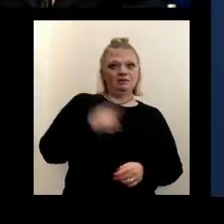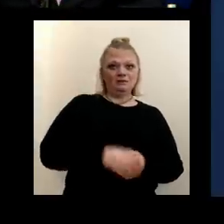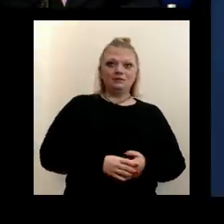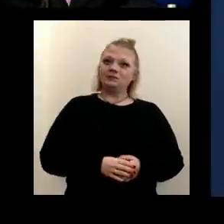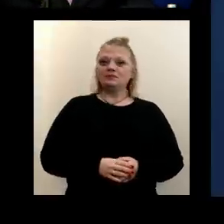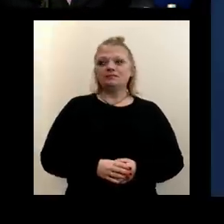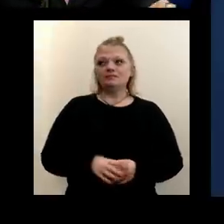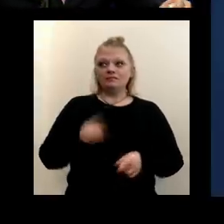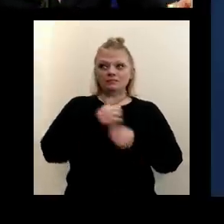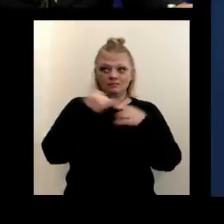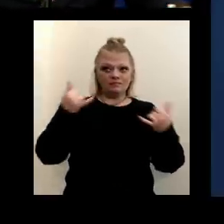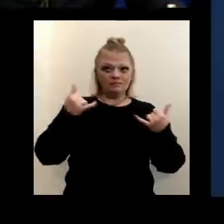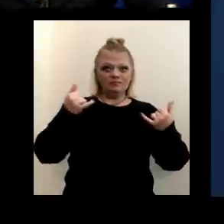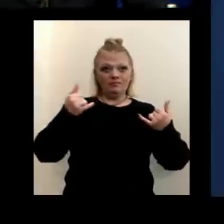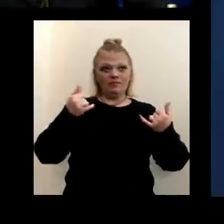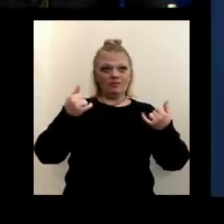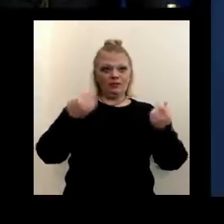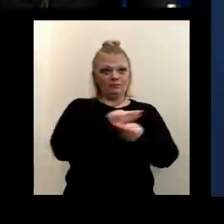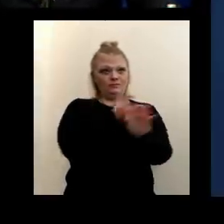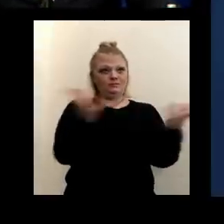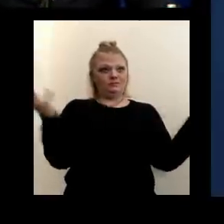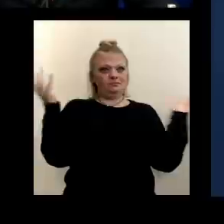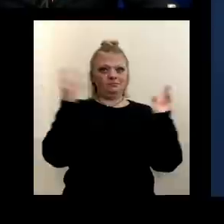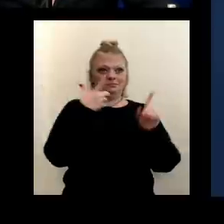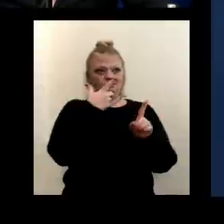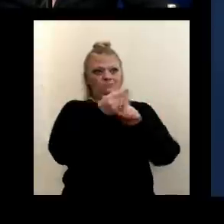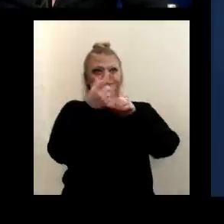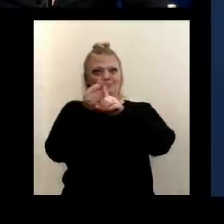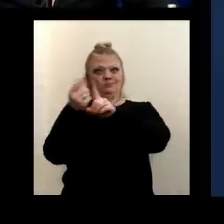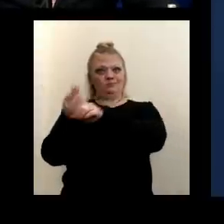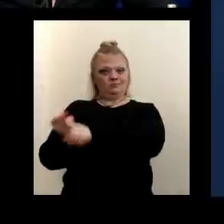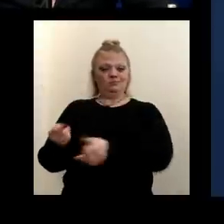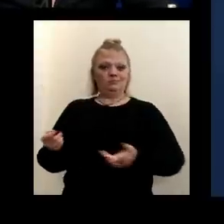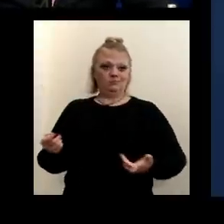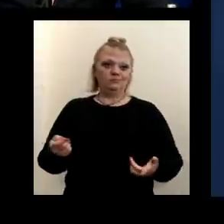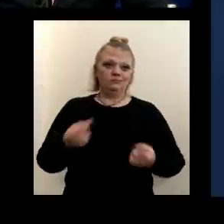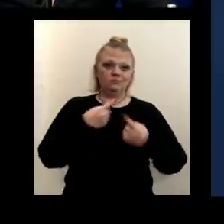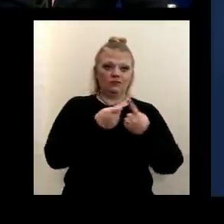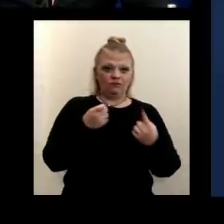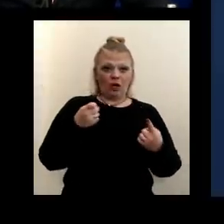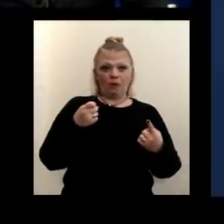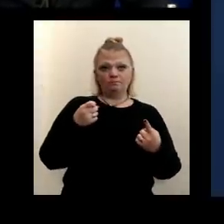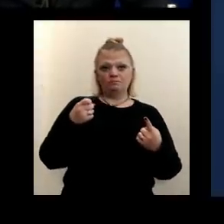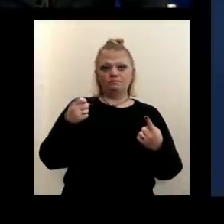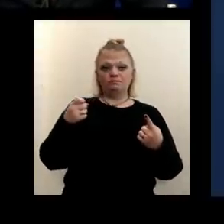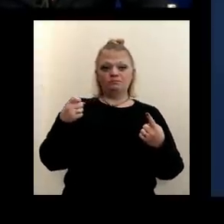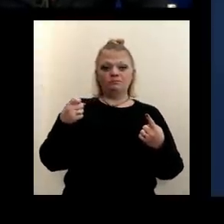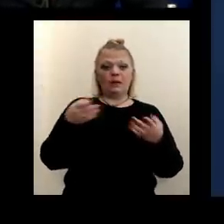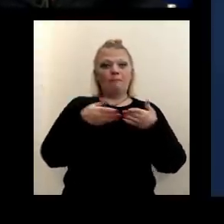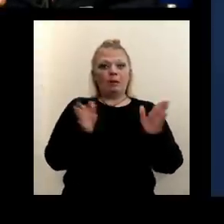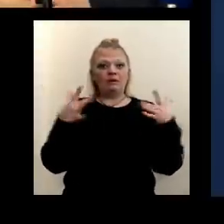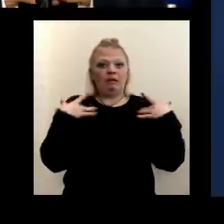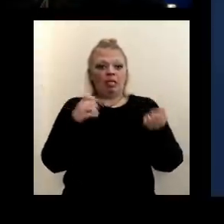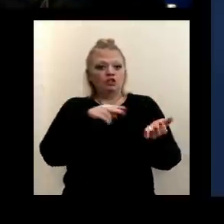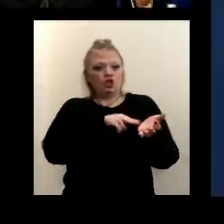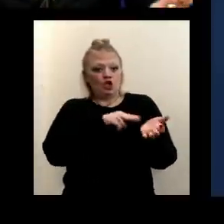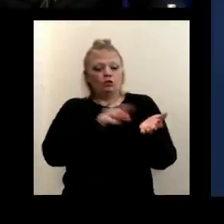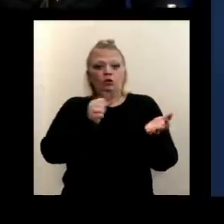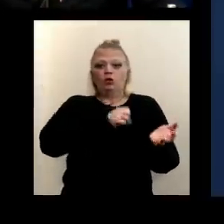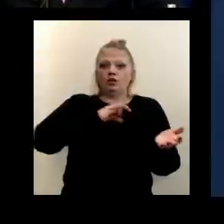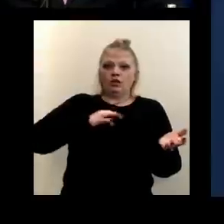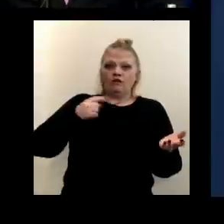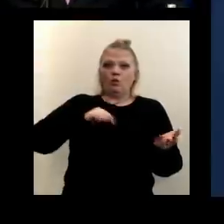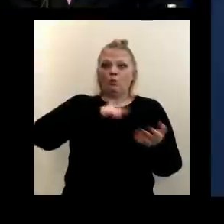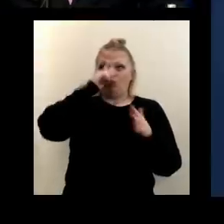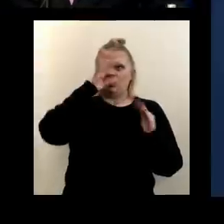right now being dispensed by Erie County Department of Health public health nurses, as well as other staff. We are expecting